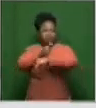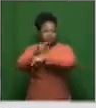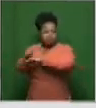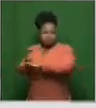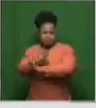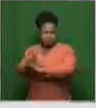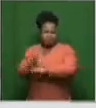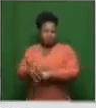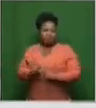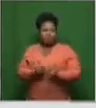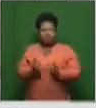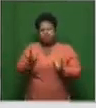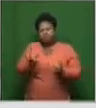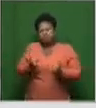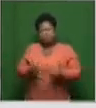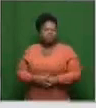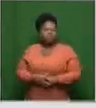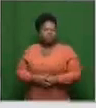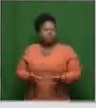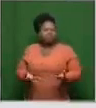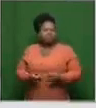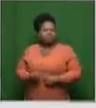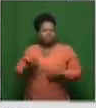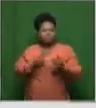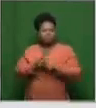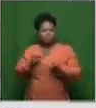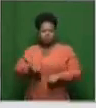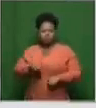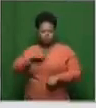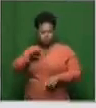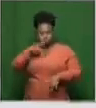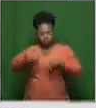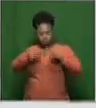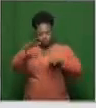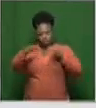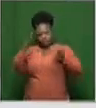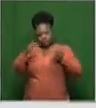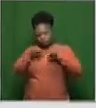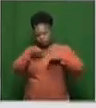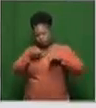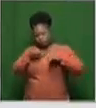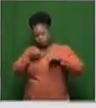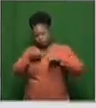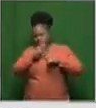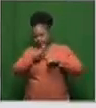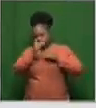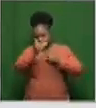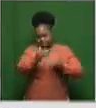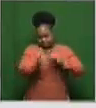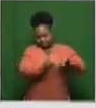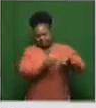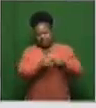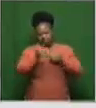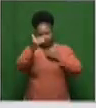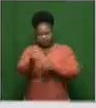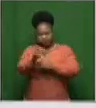So normally, we do phase one, and then we analyze and we wait. And then we'll do the phase two, and we analyze and we wait,